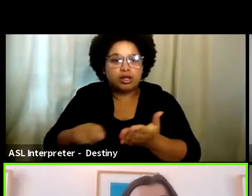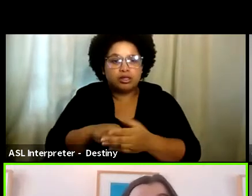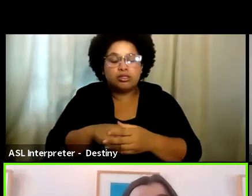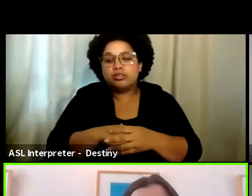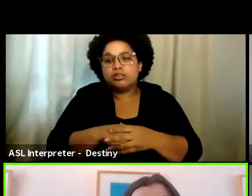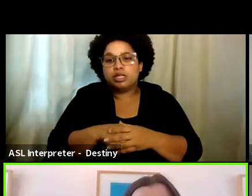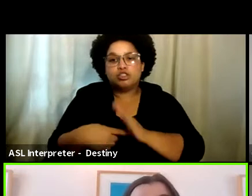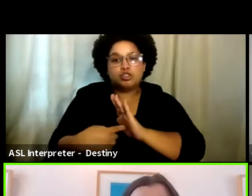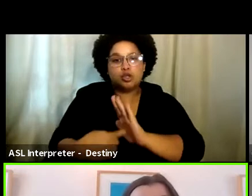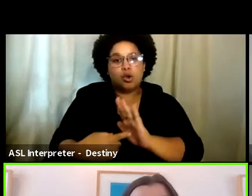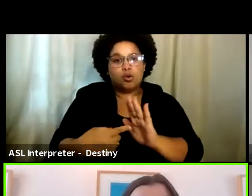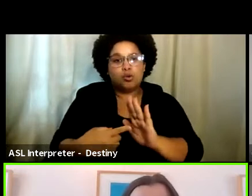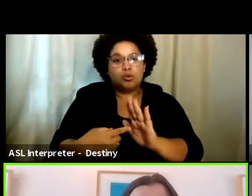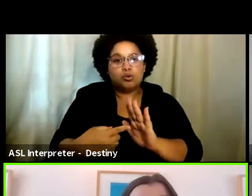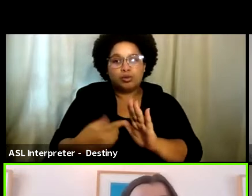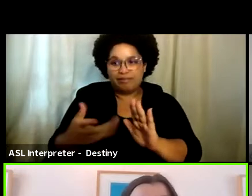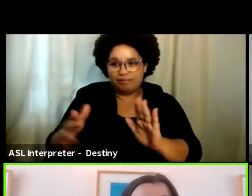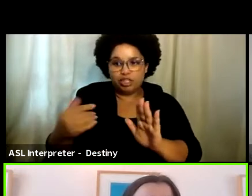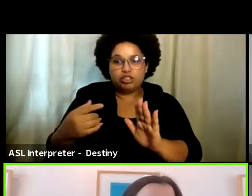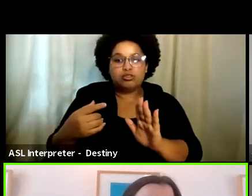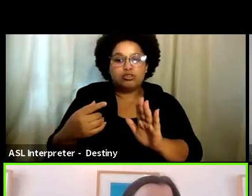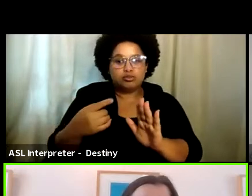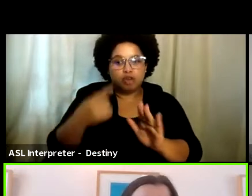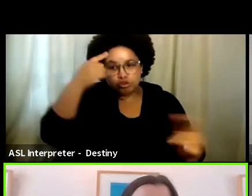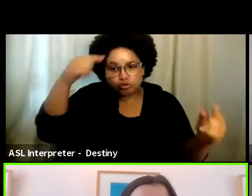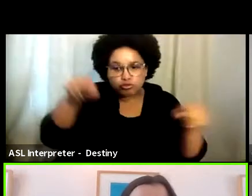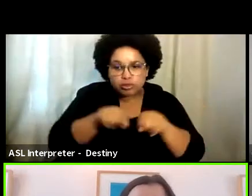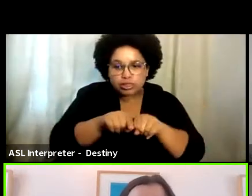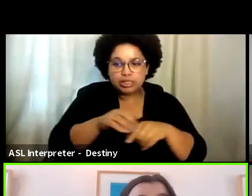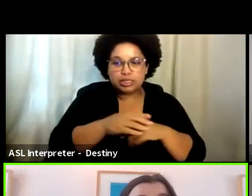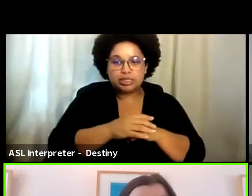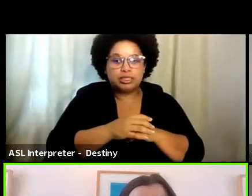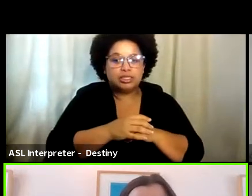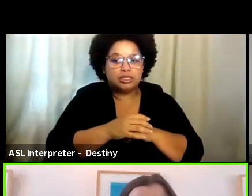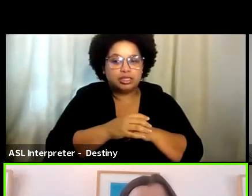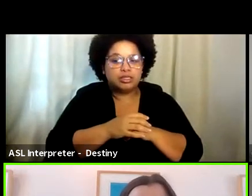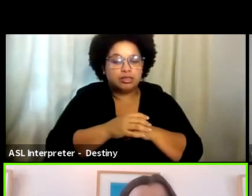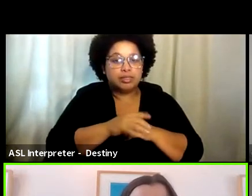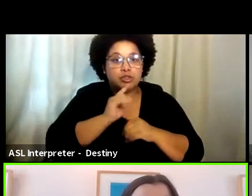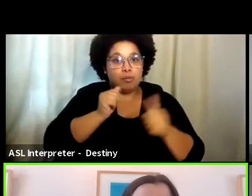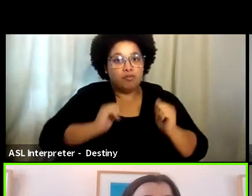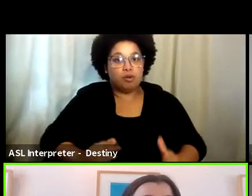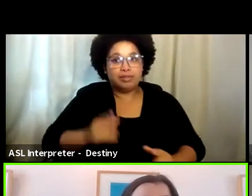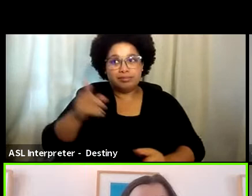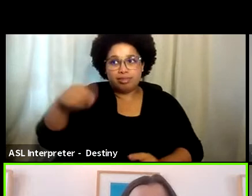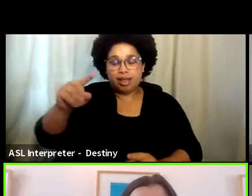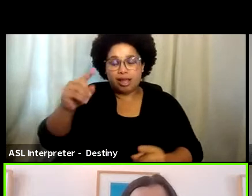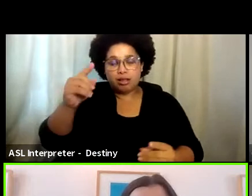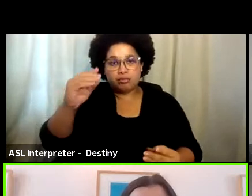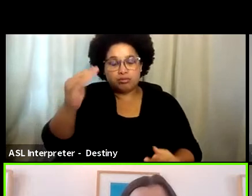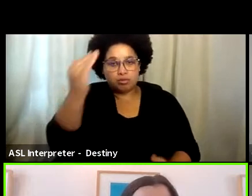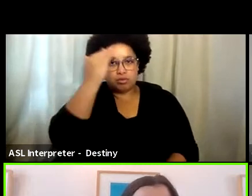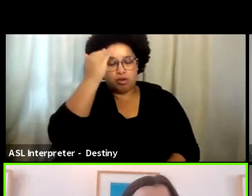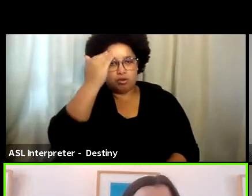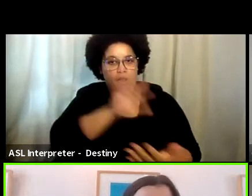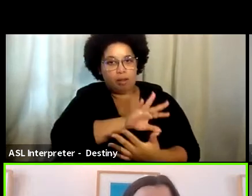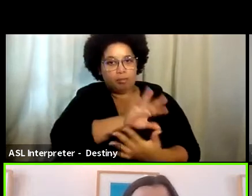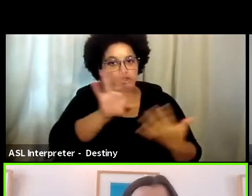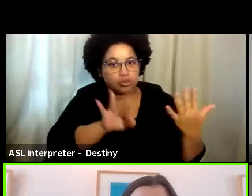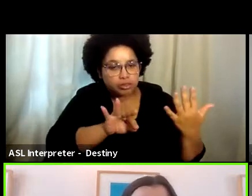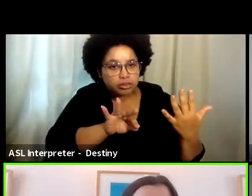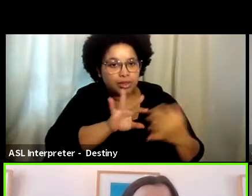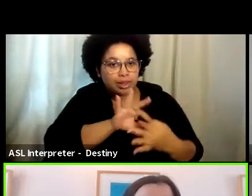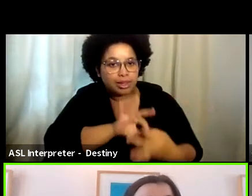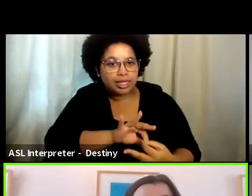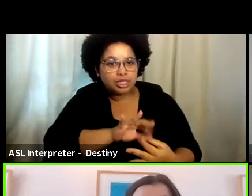reflect what it is that they've agreed to do, making sure that the performers are informed about what are their options when it comes to